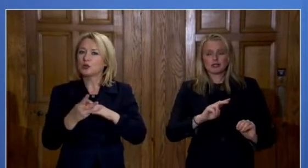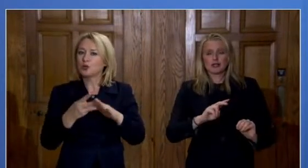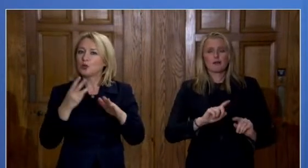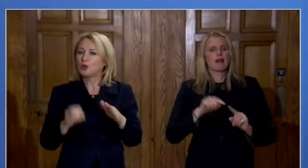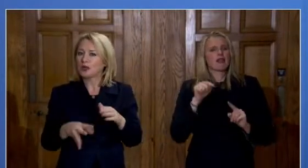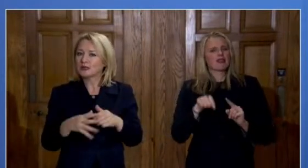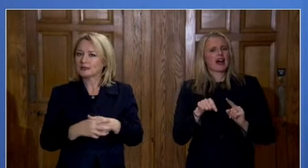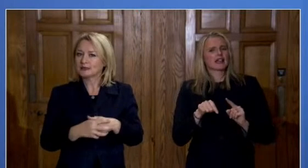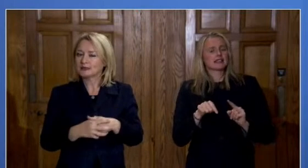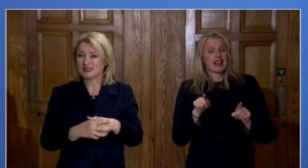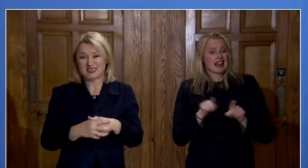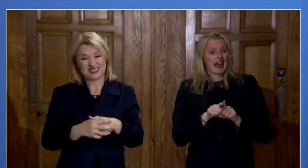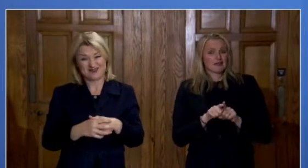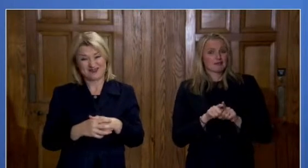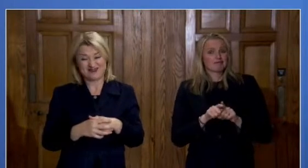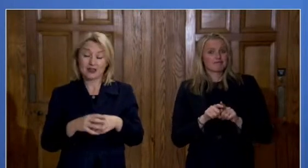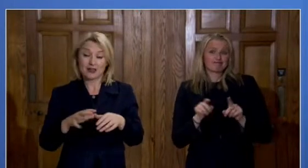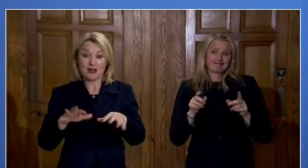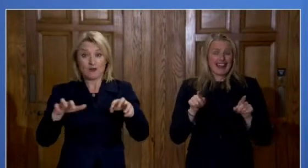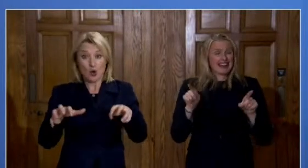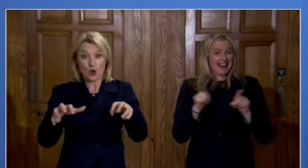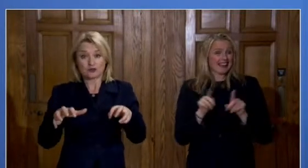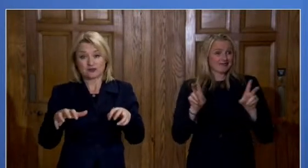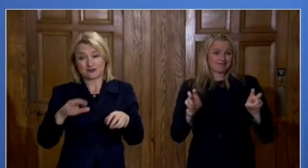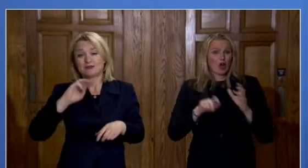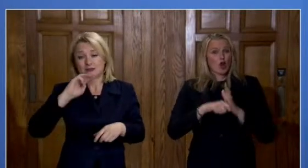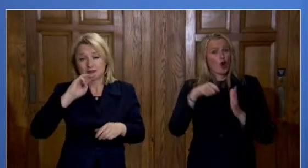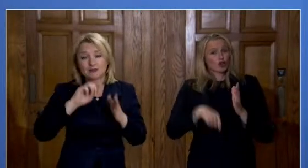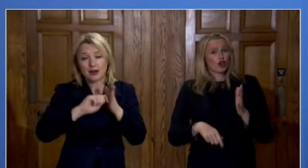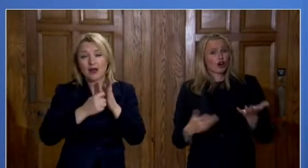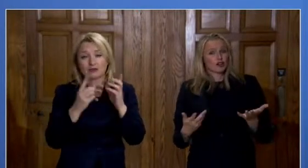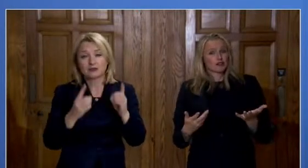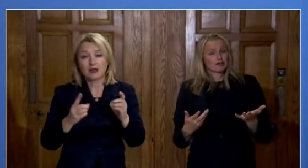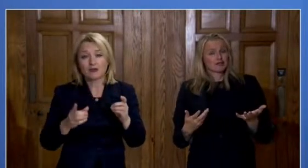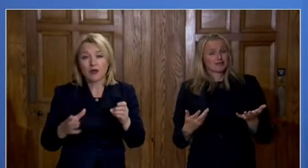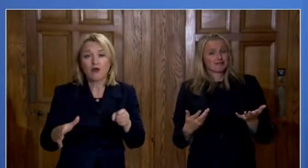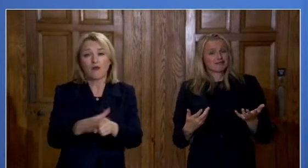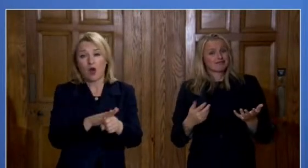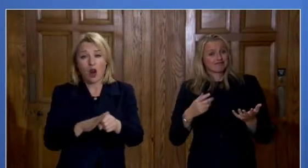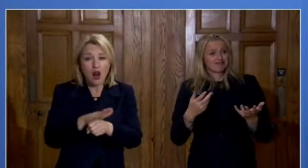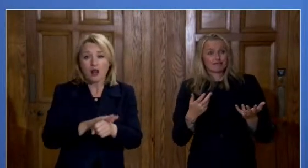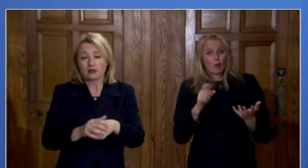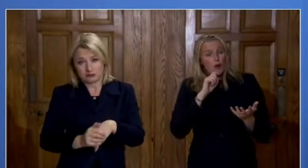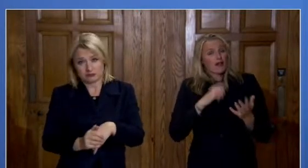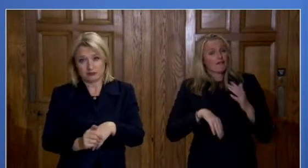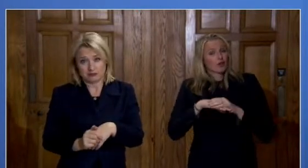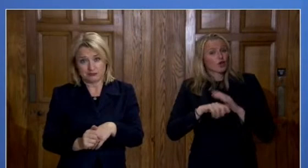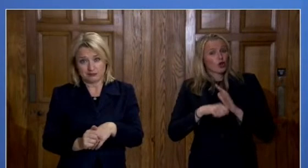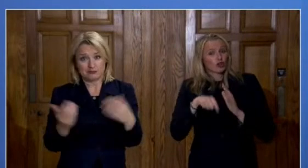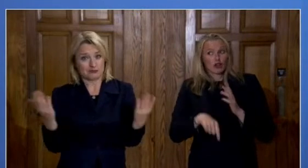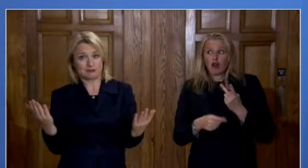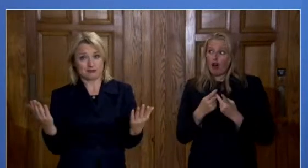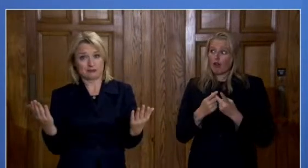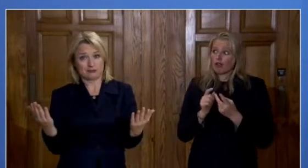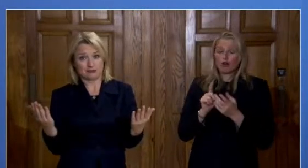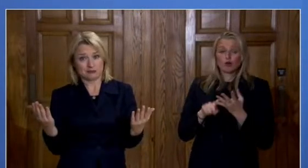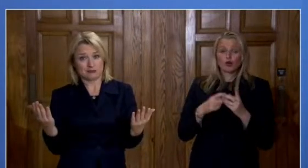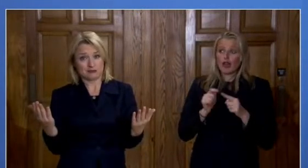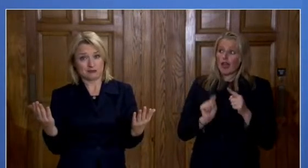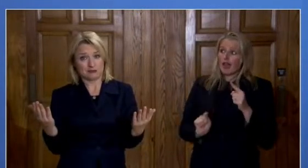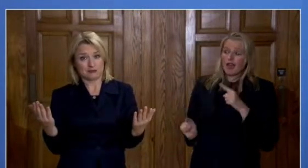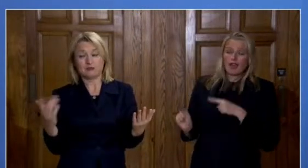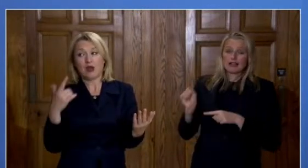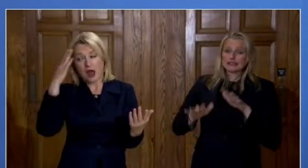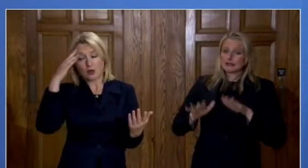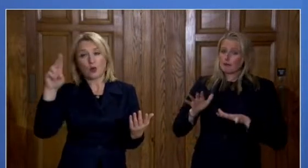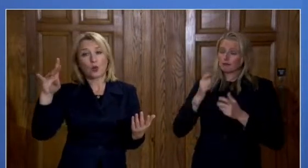circuit breaker as a lockdown in all but name you know so you can dress it up whatever way you want um we are aware you know all parts of the united kingdom will be looking